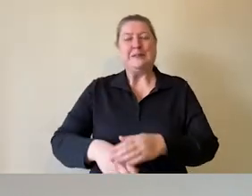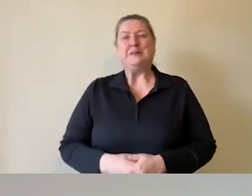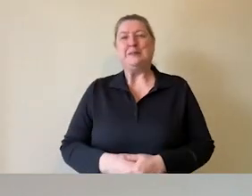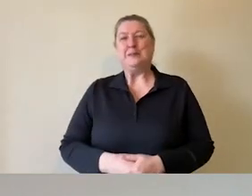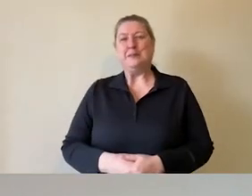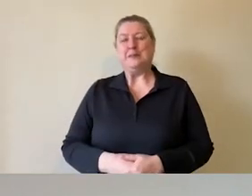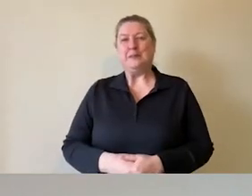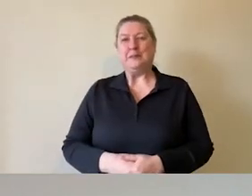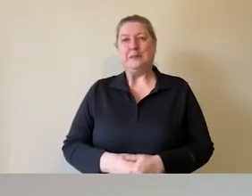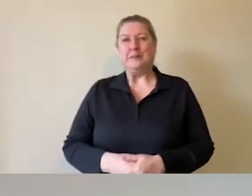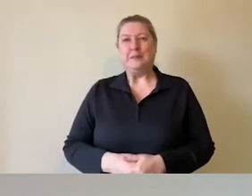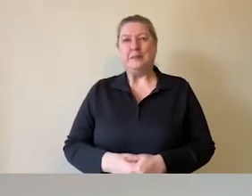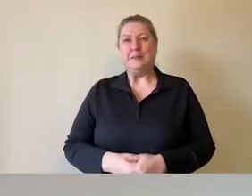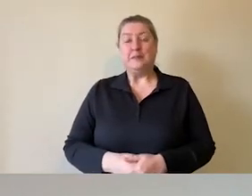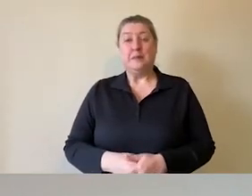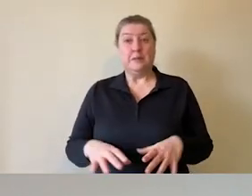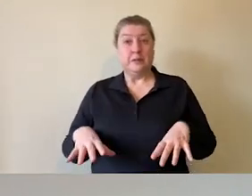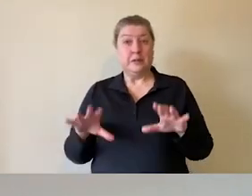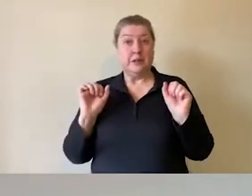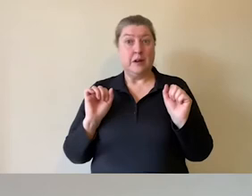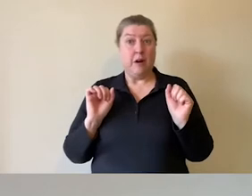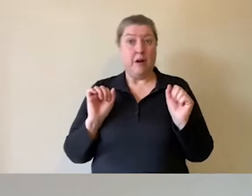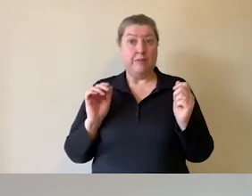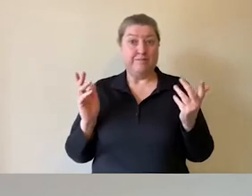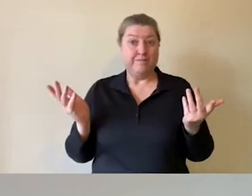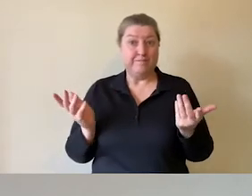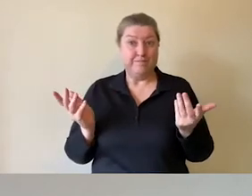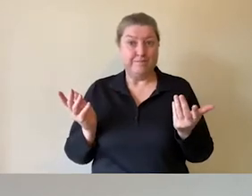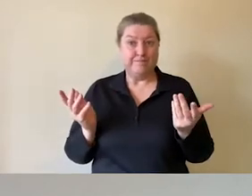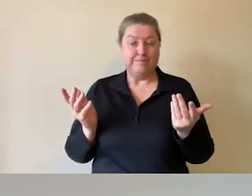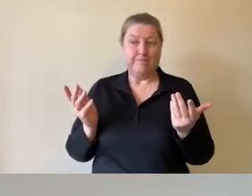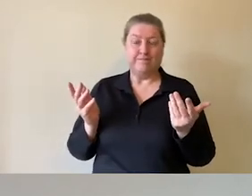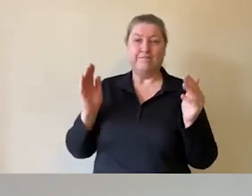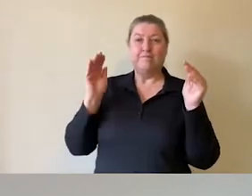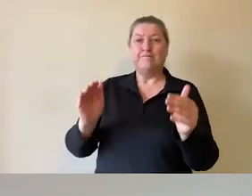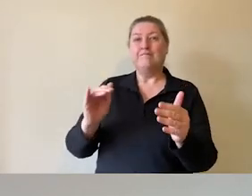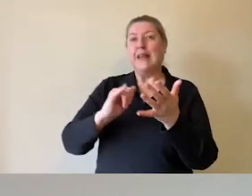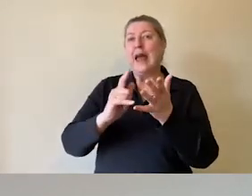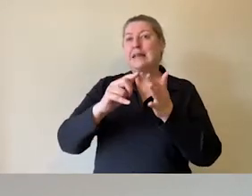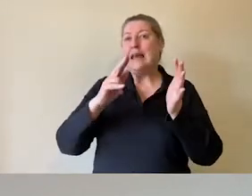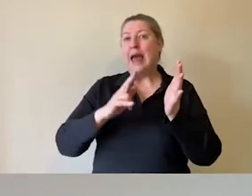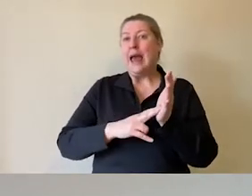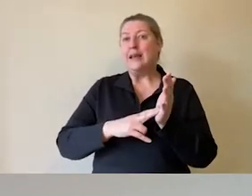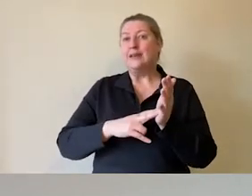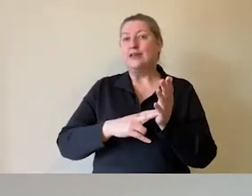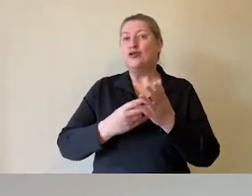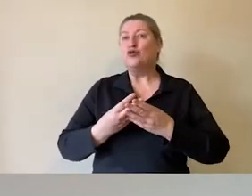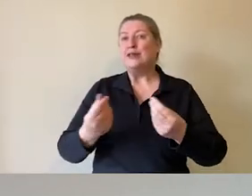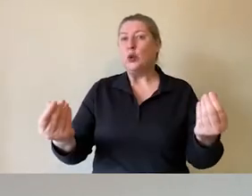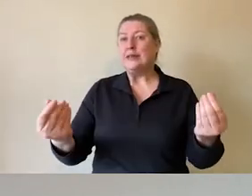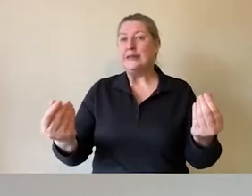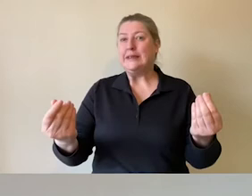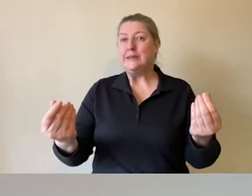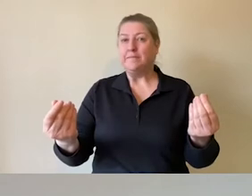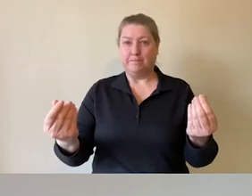And I'd like to begin by looking at the issue of SEN resources. Now aside from